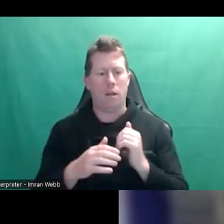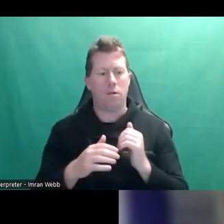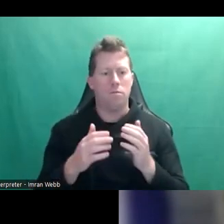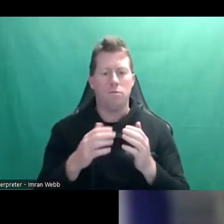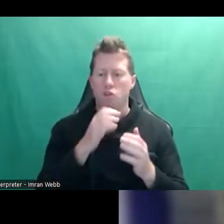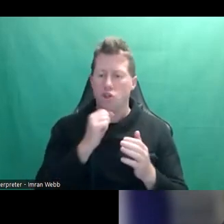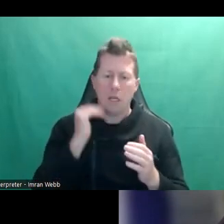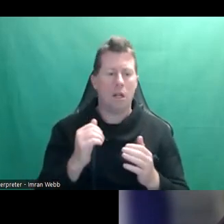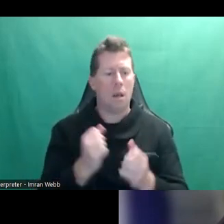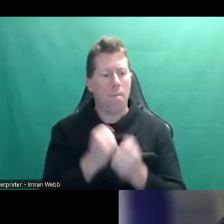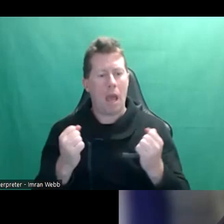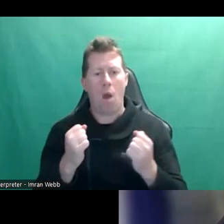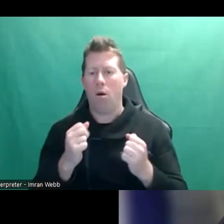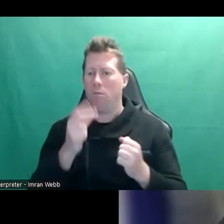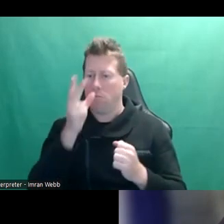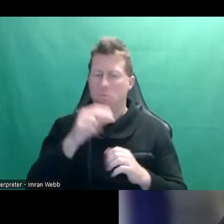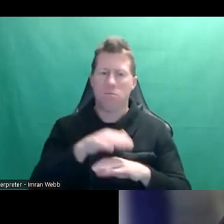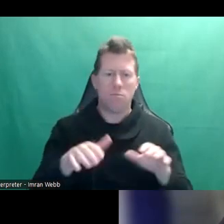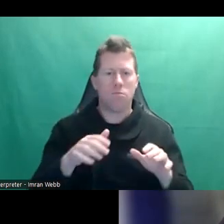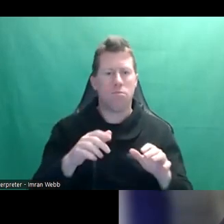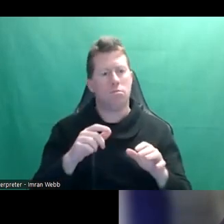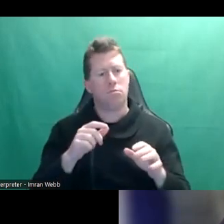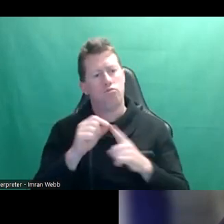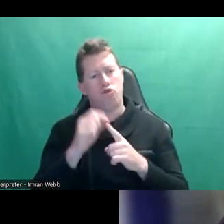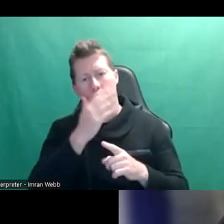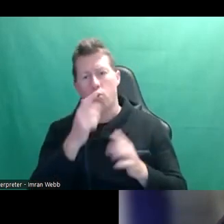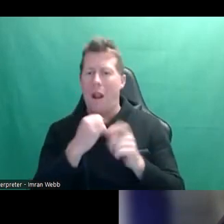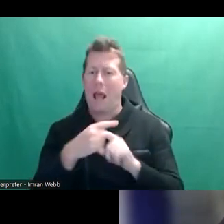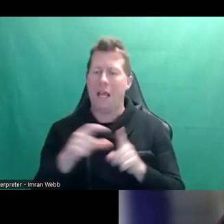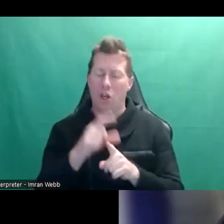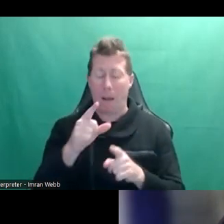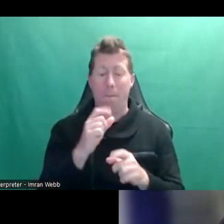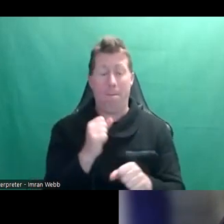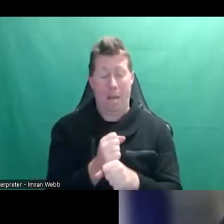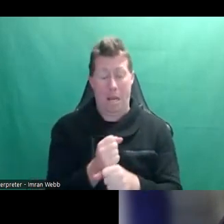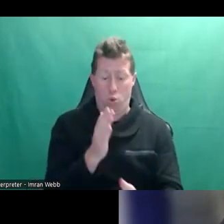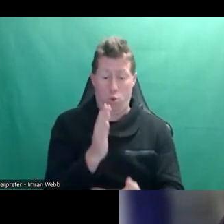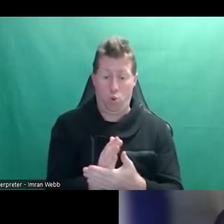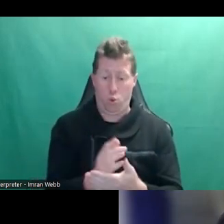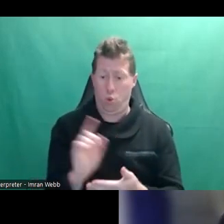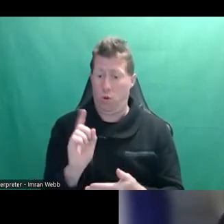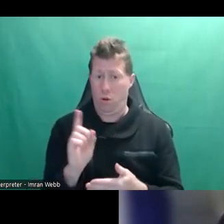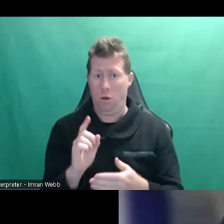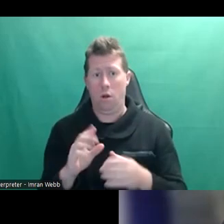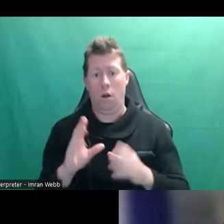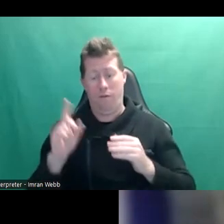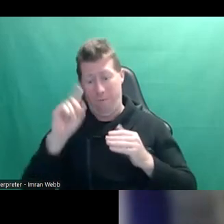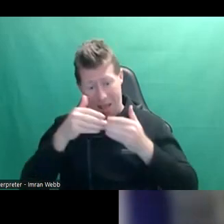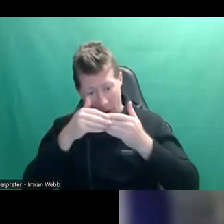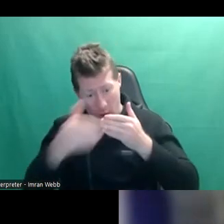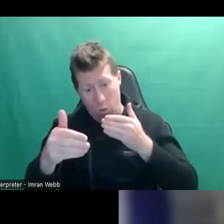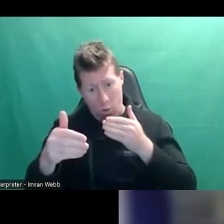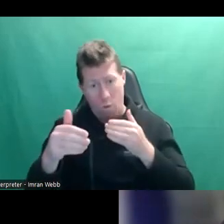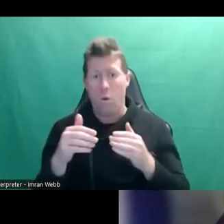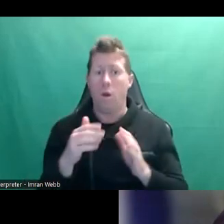and kind of late primary school age children is really about making sure that from now, now on going forward,